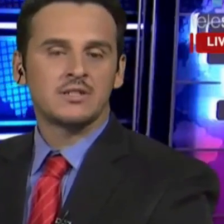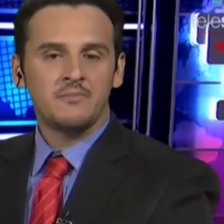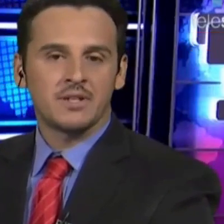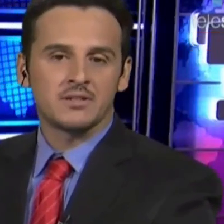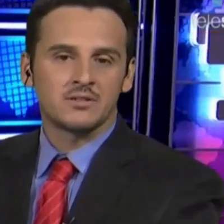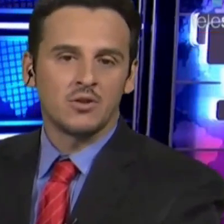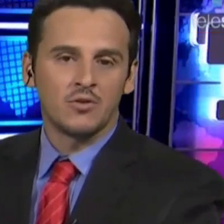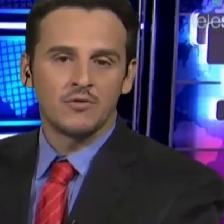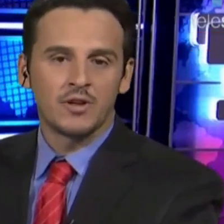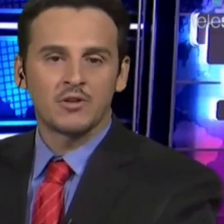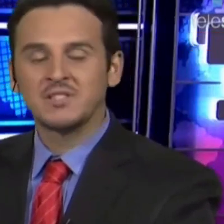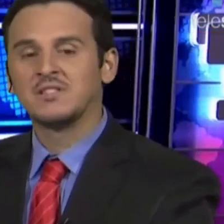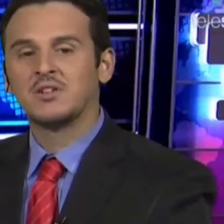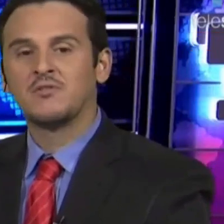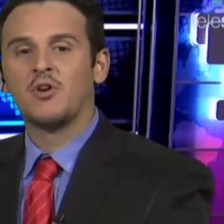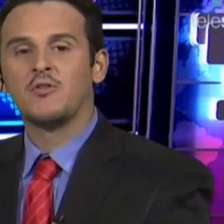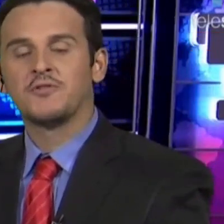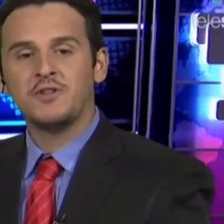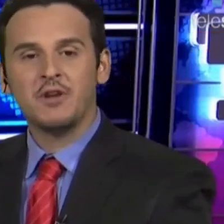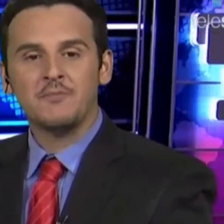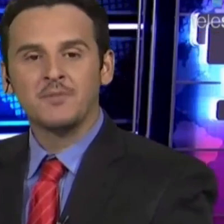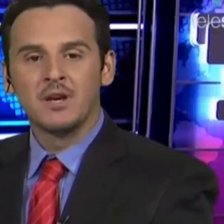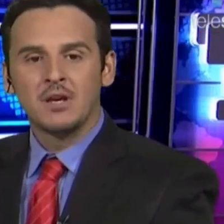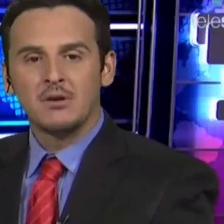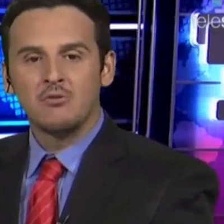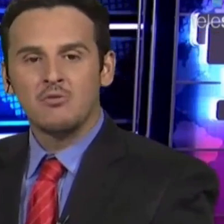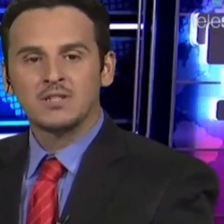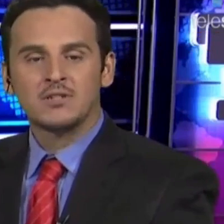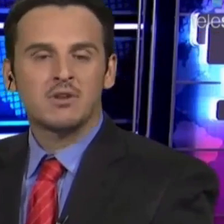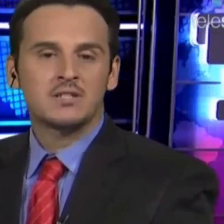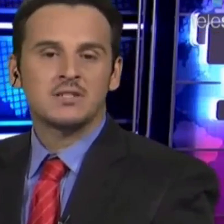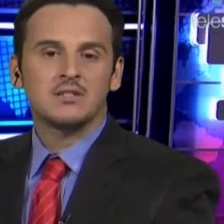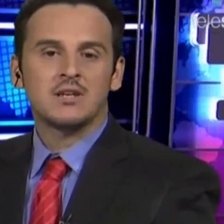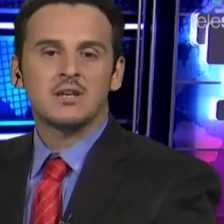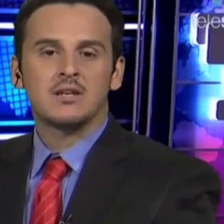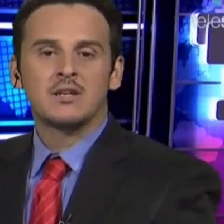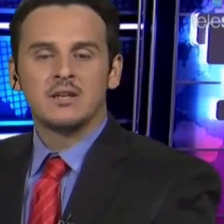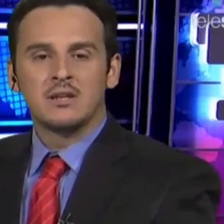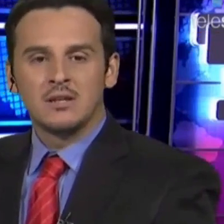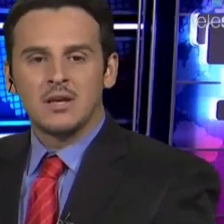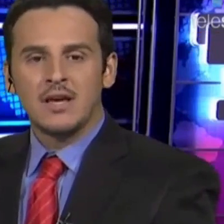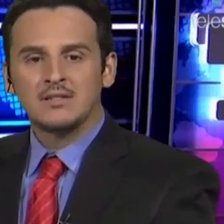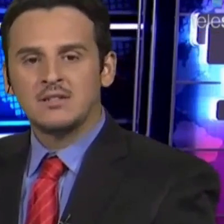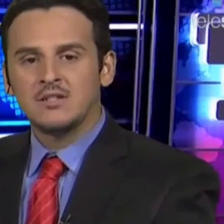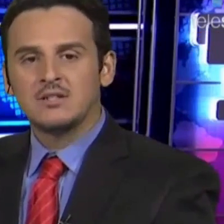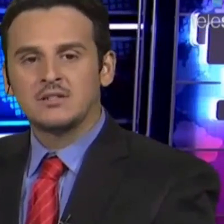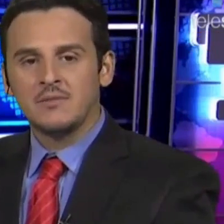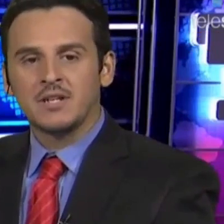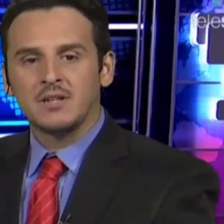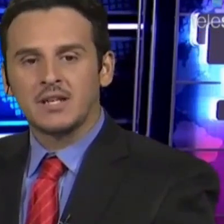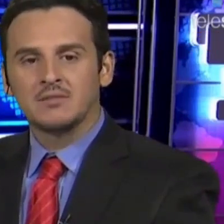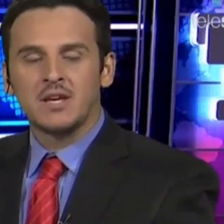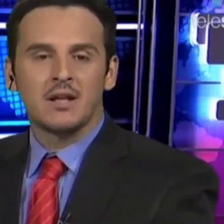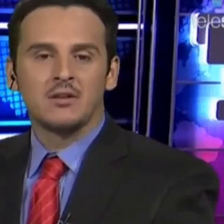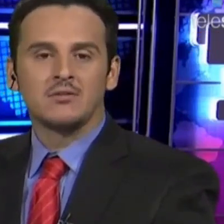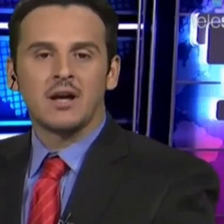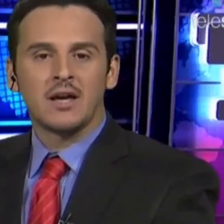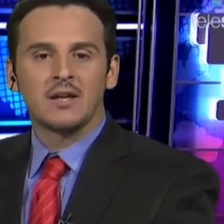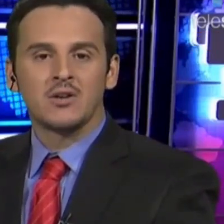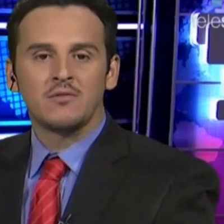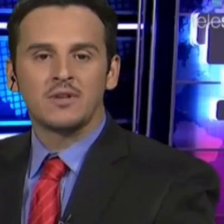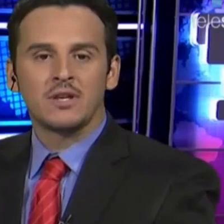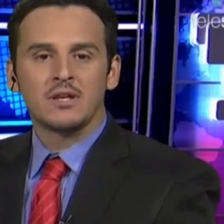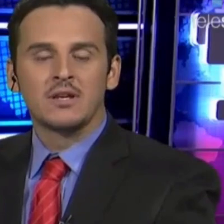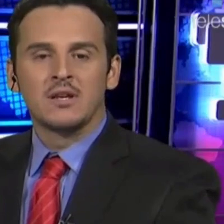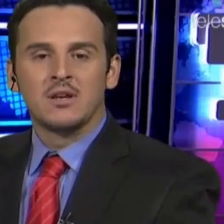representative of Syria who was addressing the SDG summit that is being held